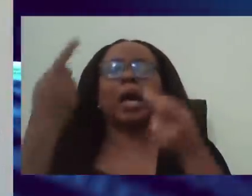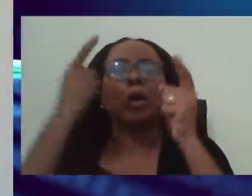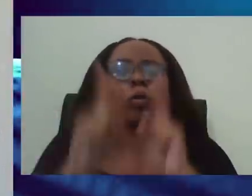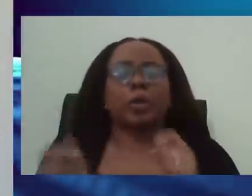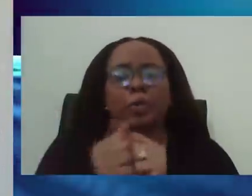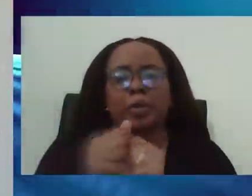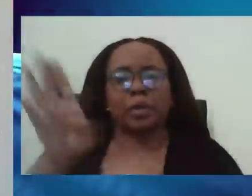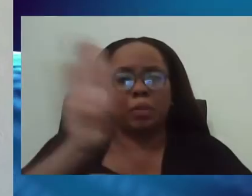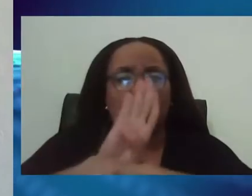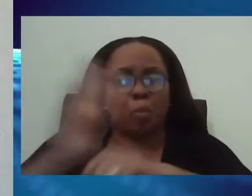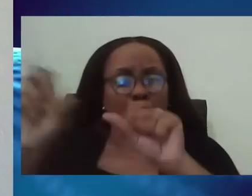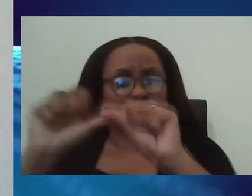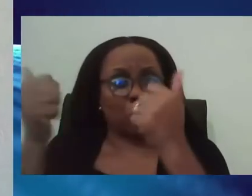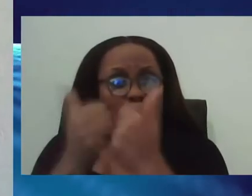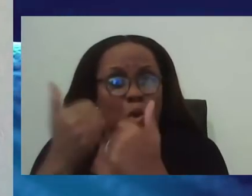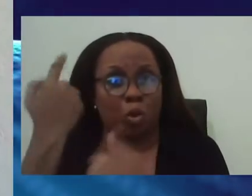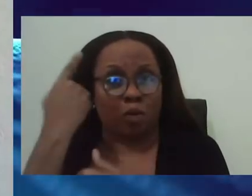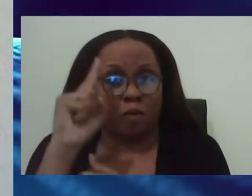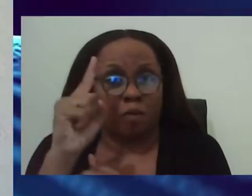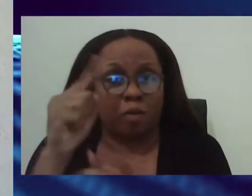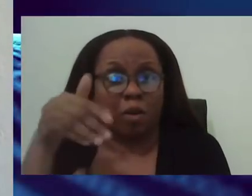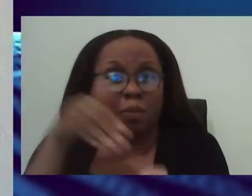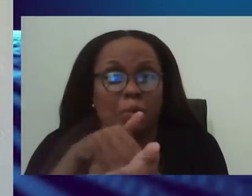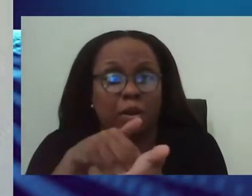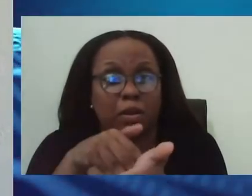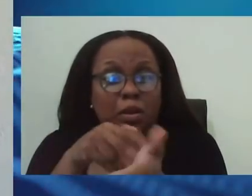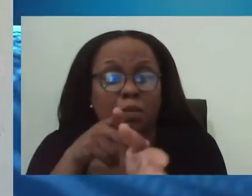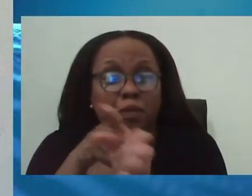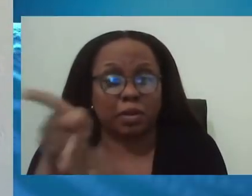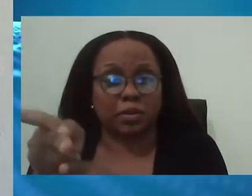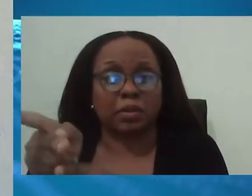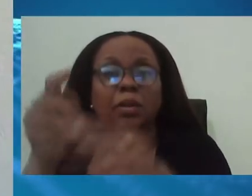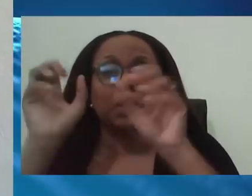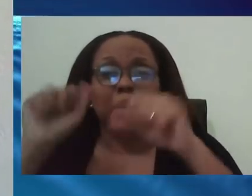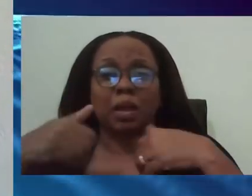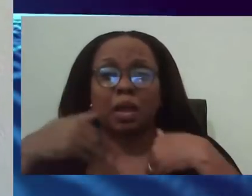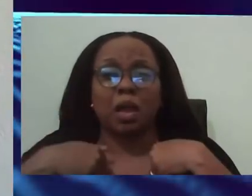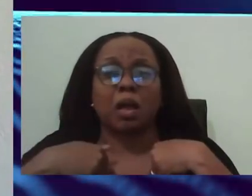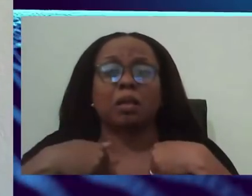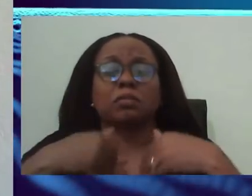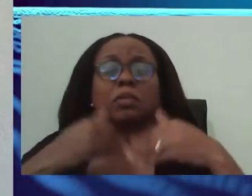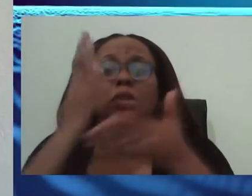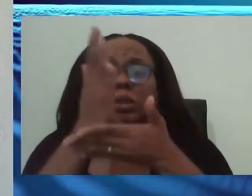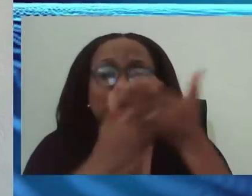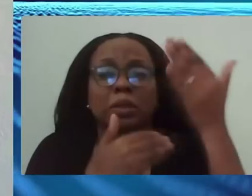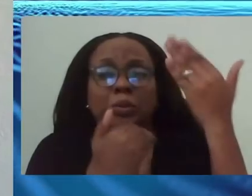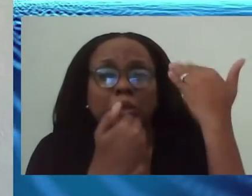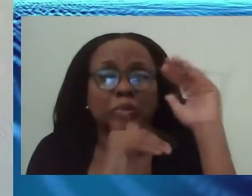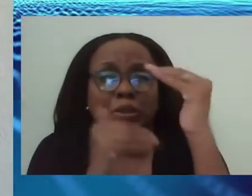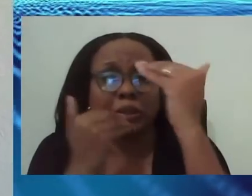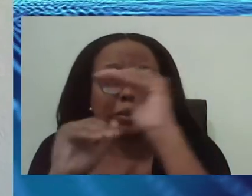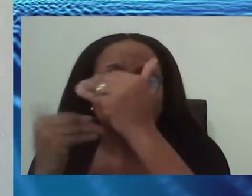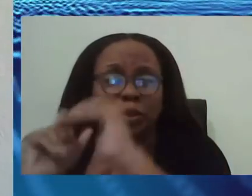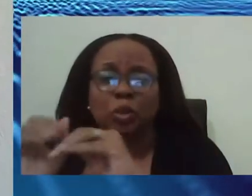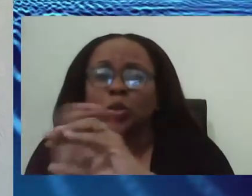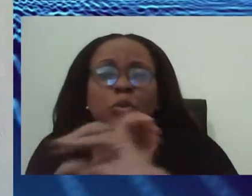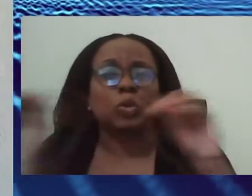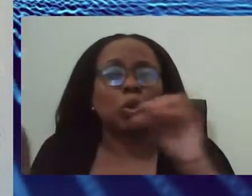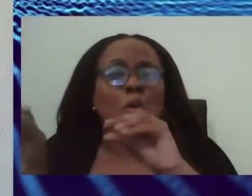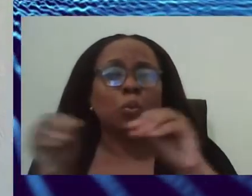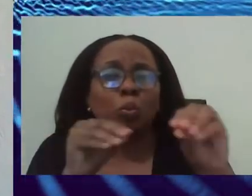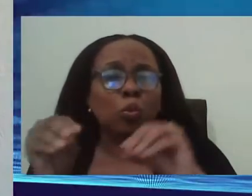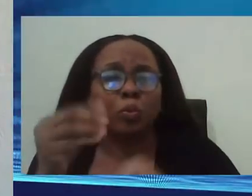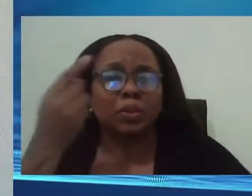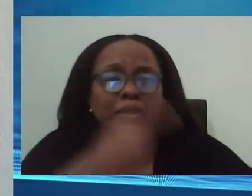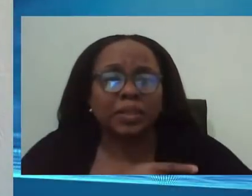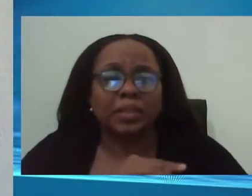have, you know, movement days and a little bit more restrictions that I have. BAMP has already said that, you know, places like